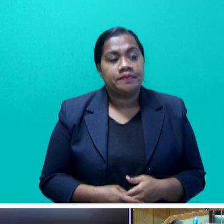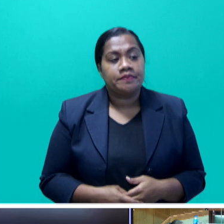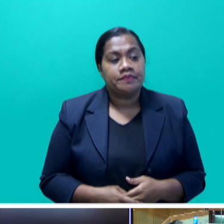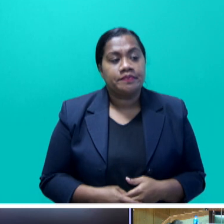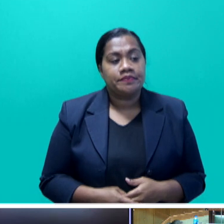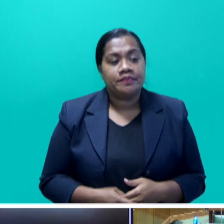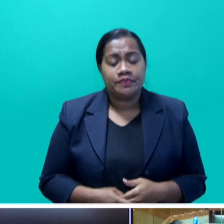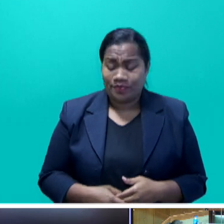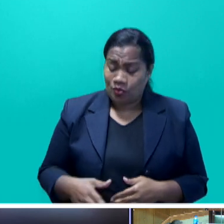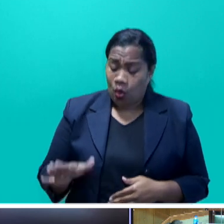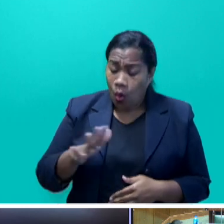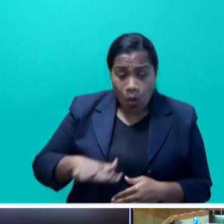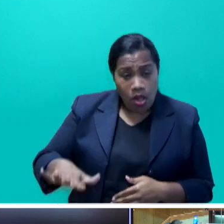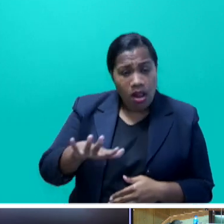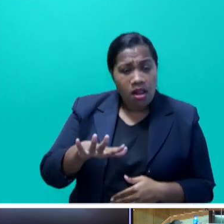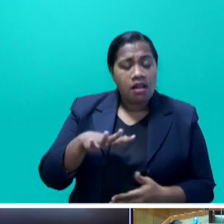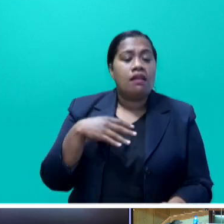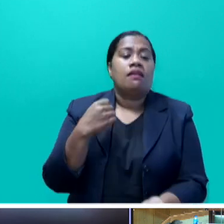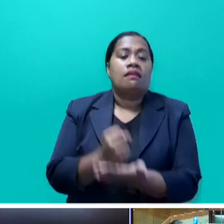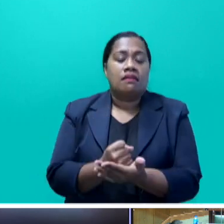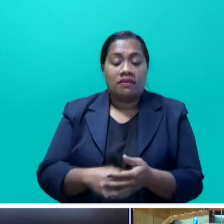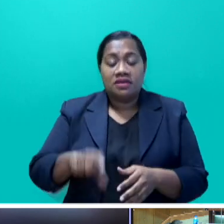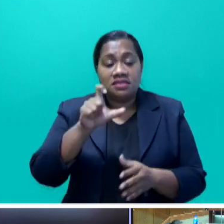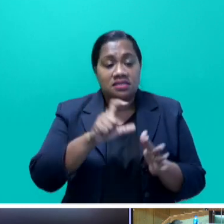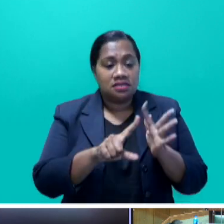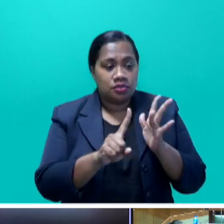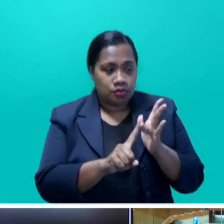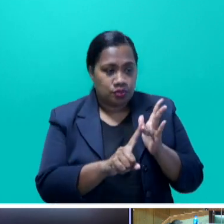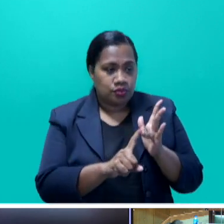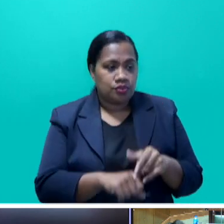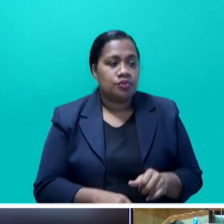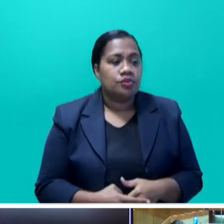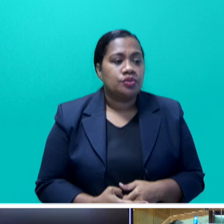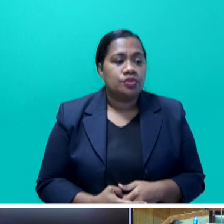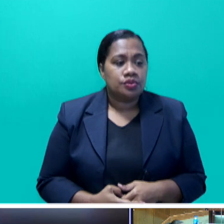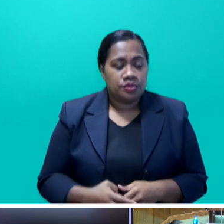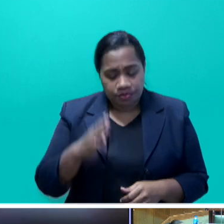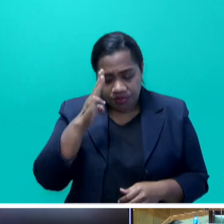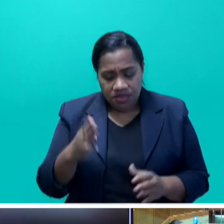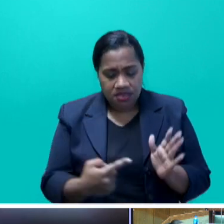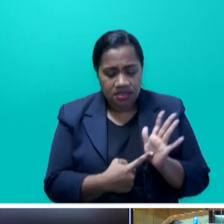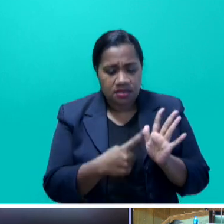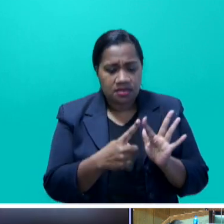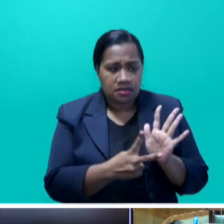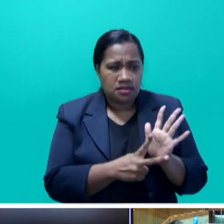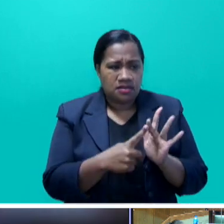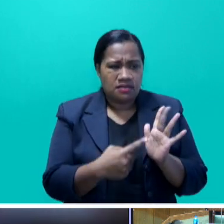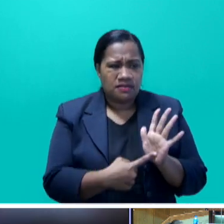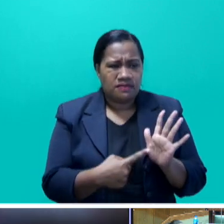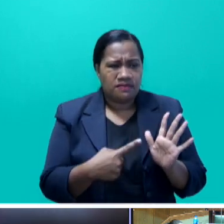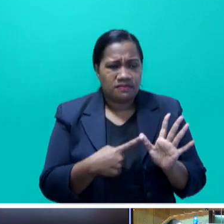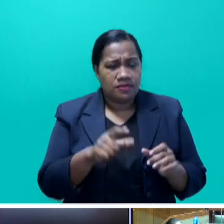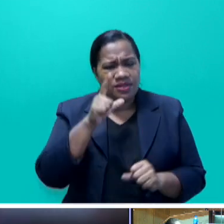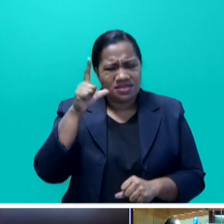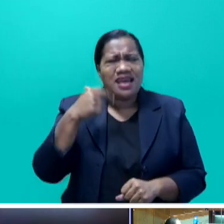confirmed by CEO of TLTB, Mr. Tevita Kurubakandwa, yesterday. I urge